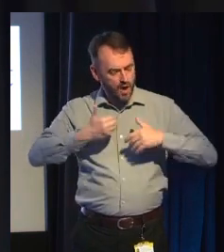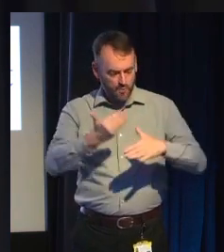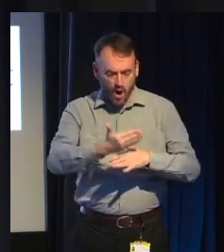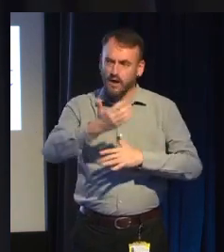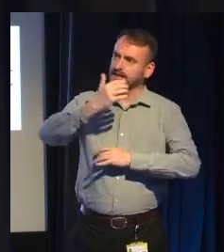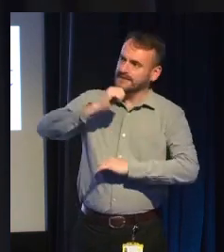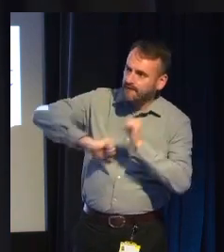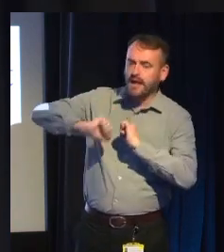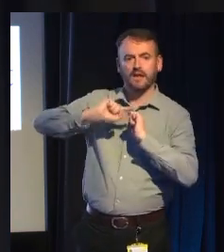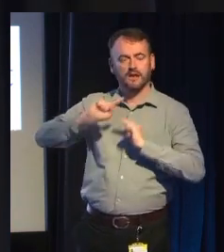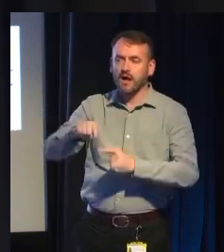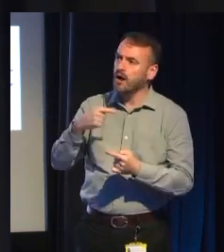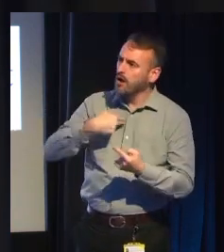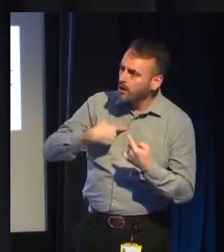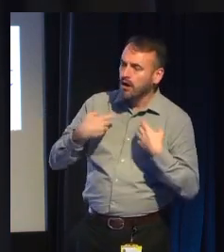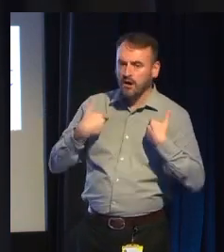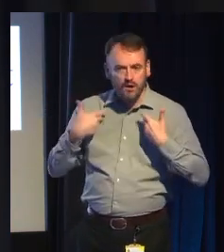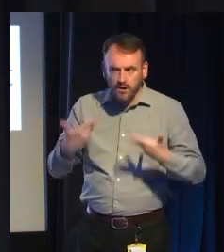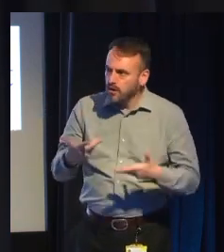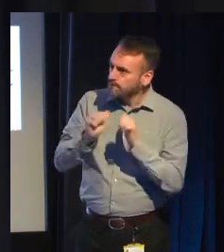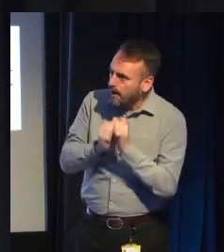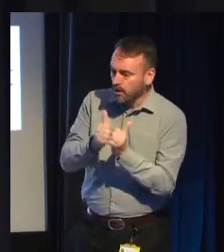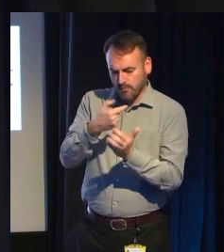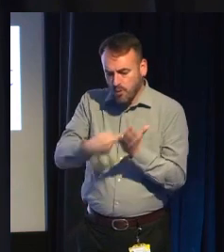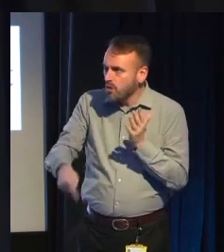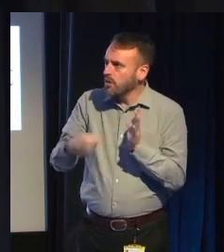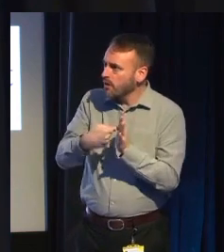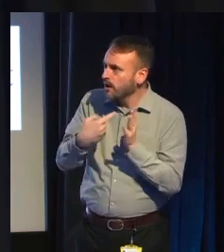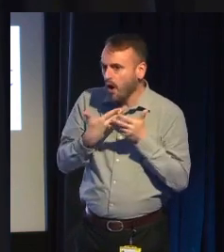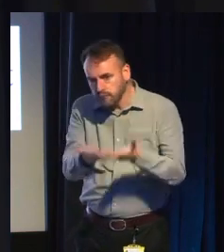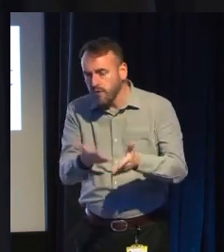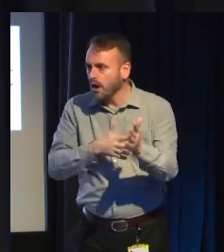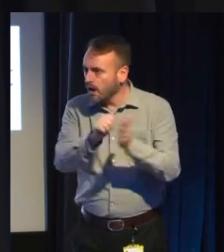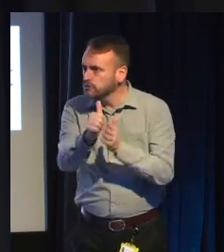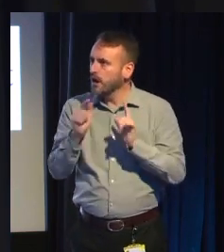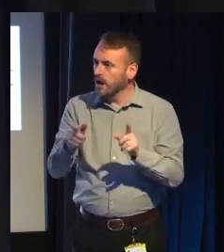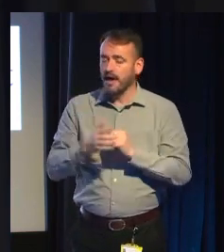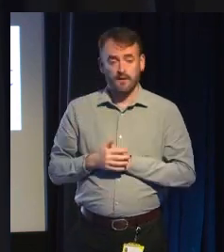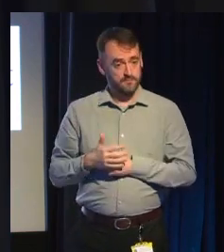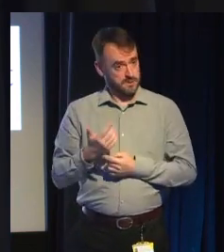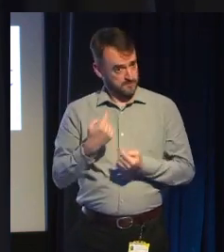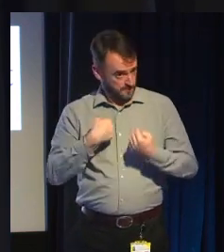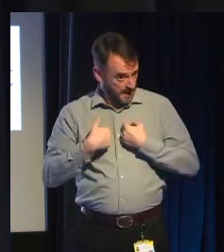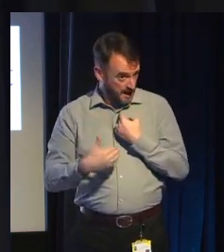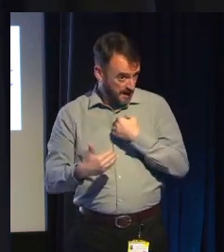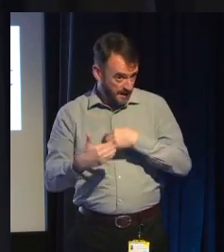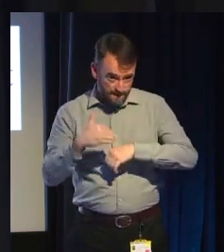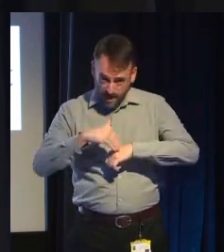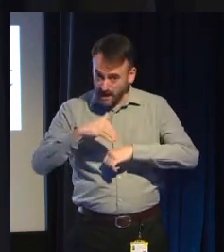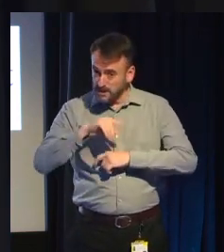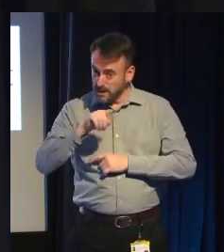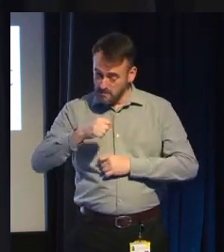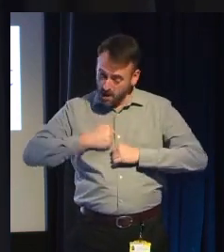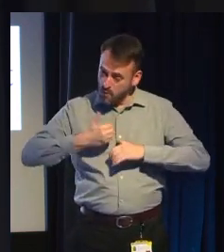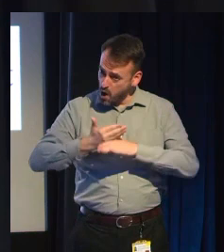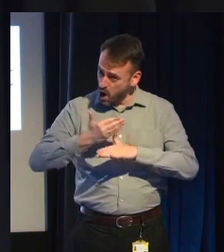has been on us. It's certainly had an effect on me, and it's shaped my work. And